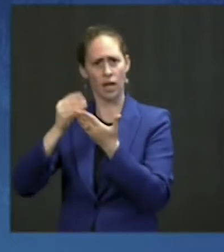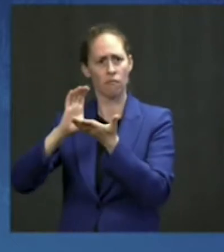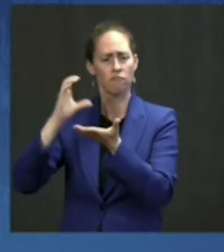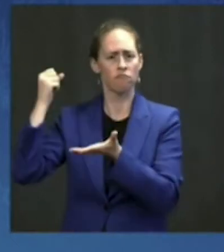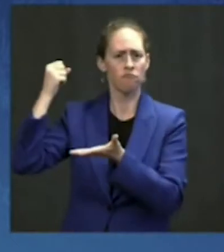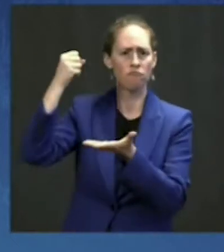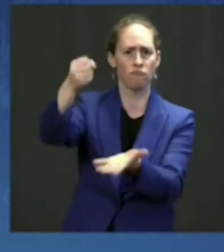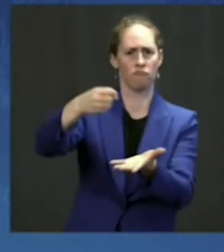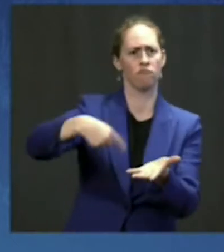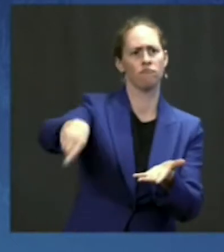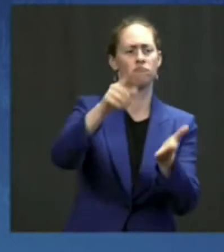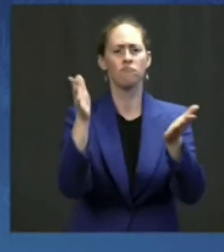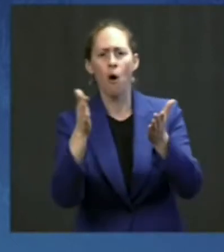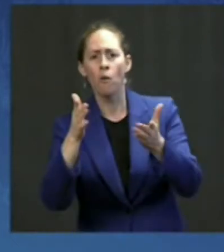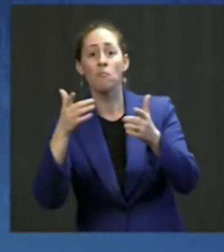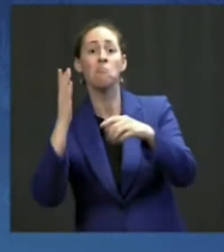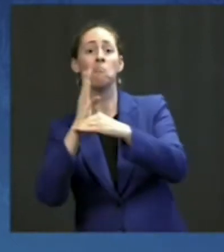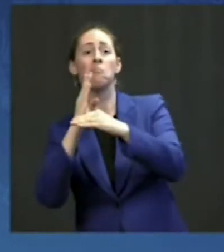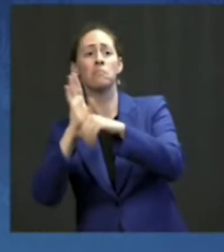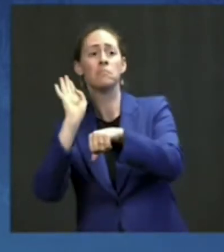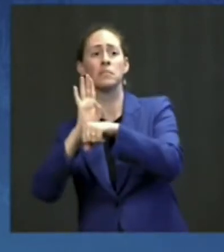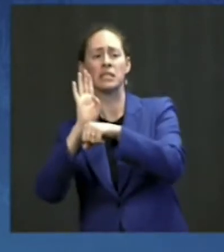provides workers with paid time off to get vaccinated.